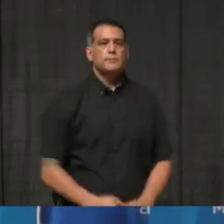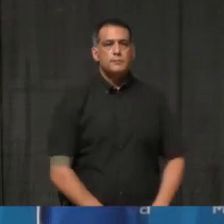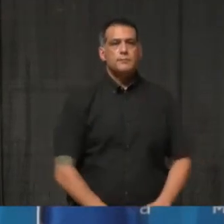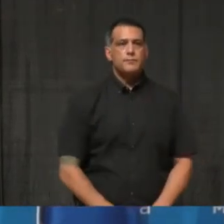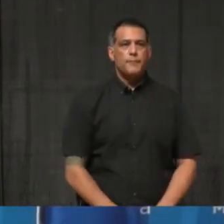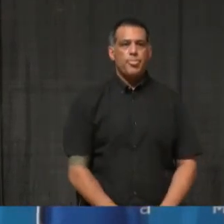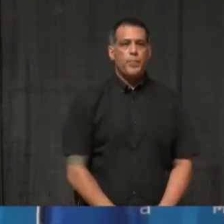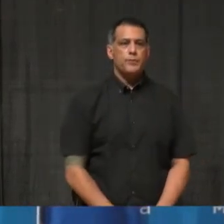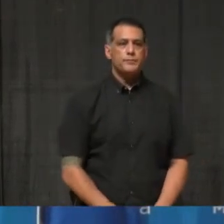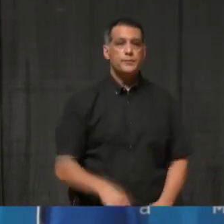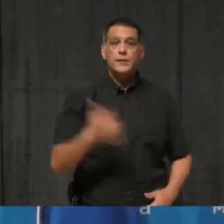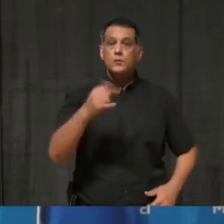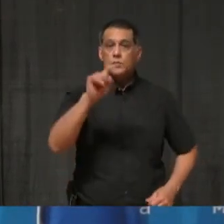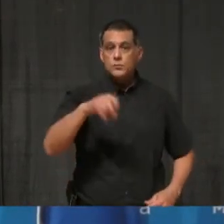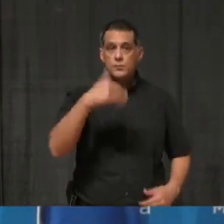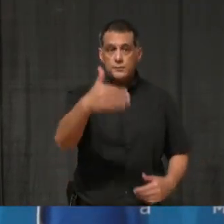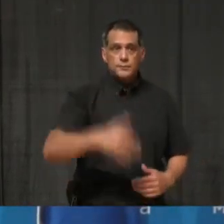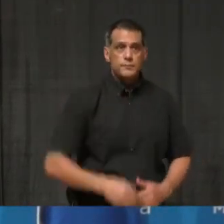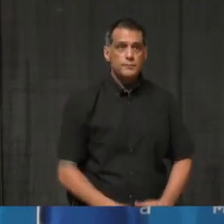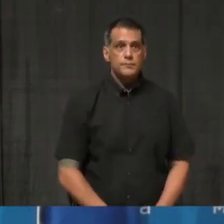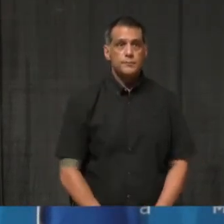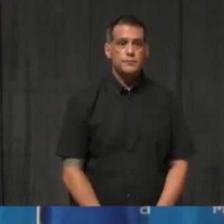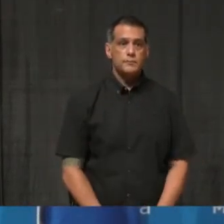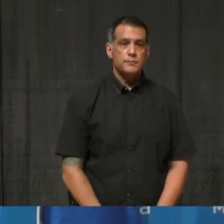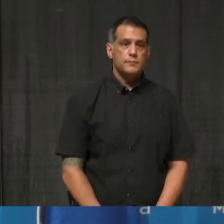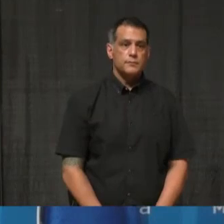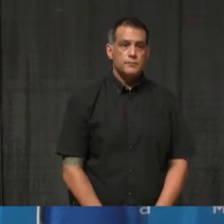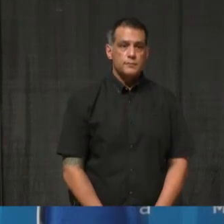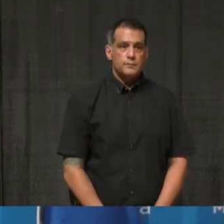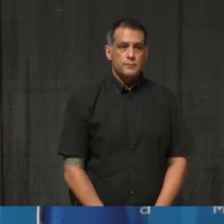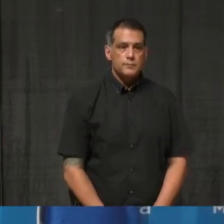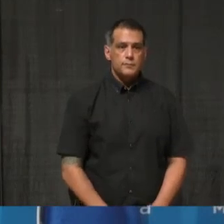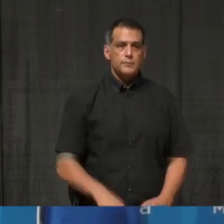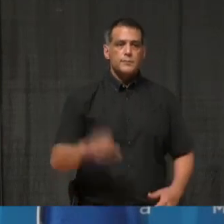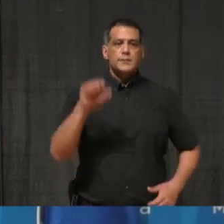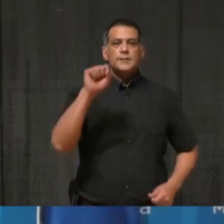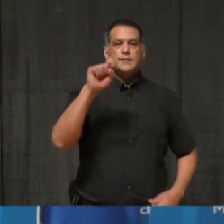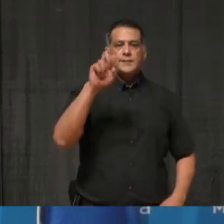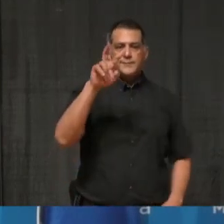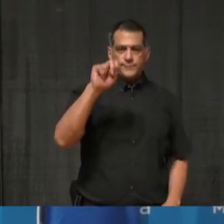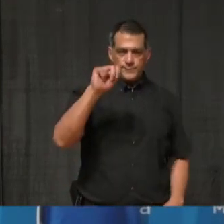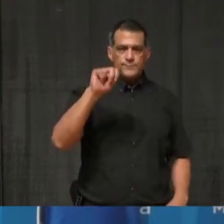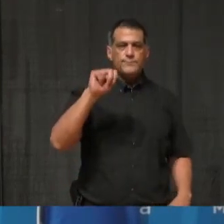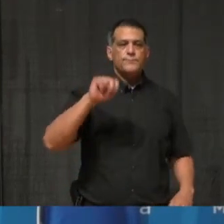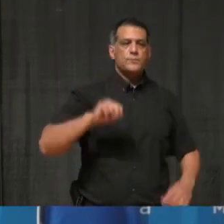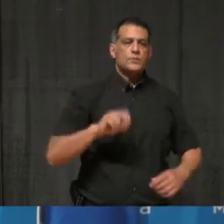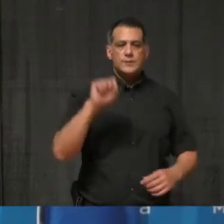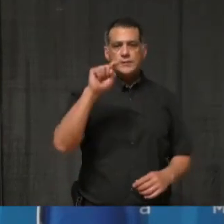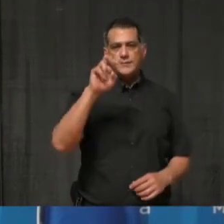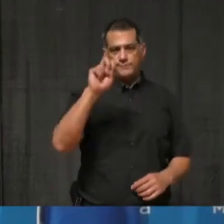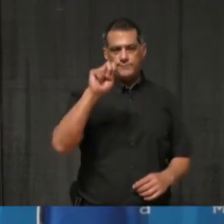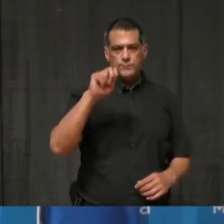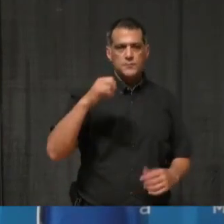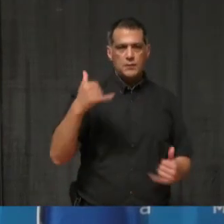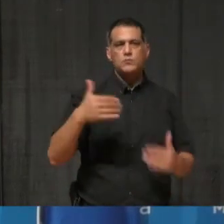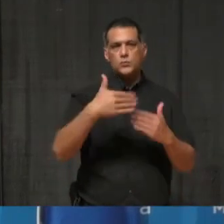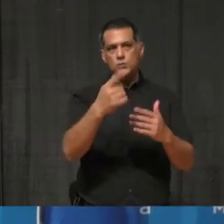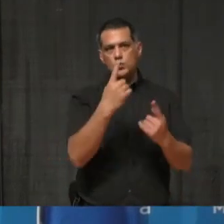Next question, please. Your next question comes from Steve Cornwell at the Mississoka News. Go ahead, Steve.